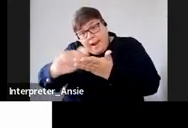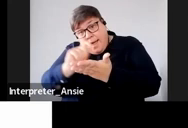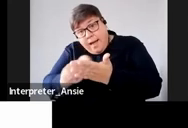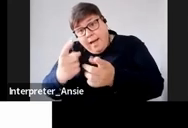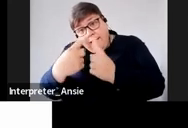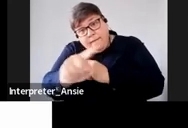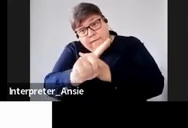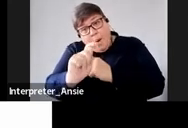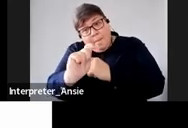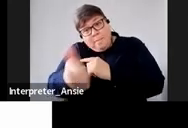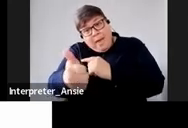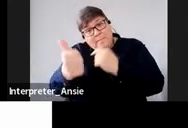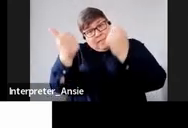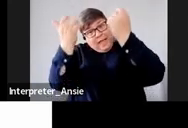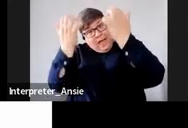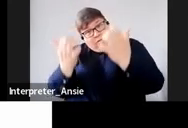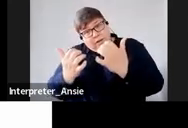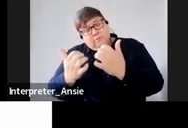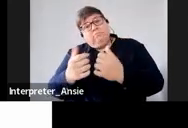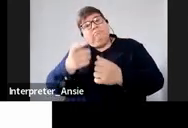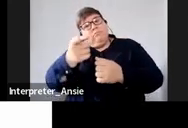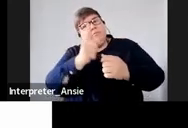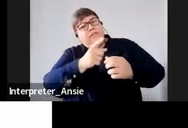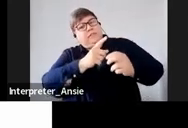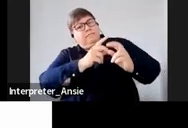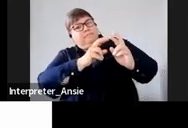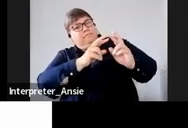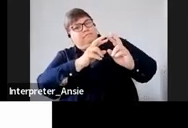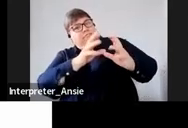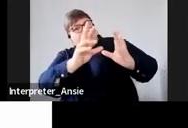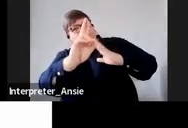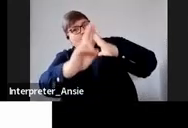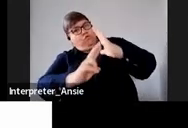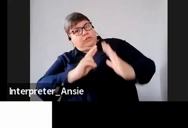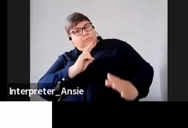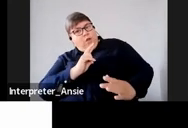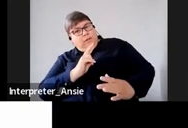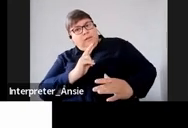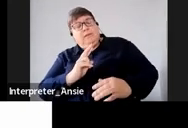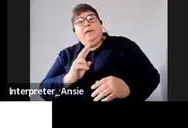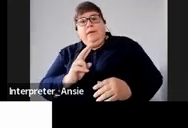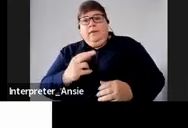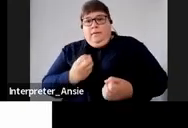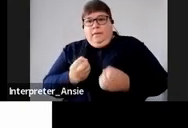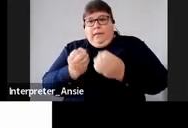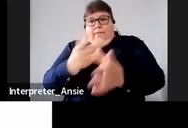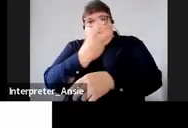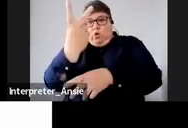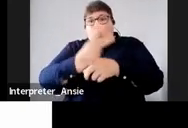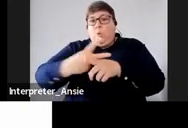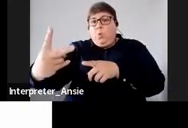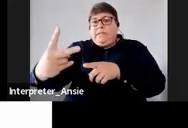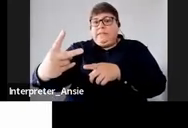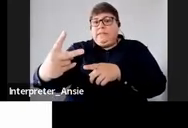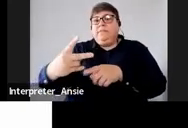payment arrangements we should be able to respond to you in two weeks time which should give us sufficient time to deal with perusing